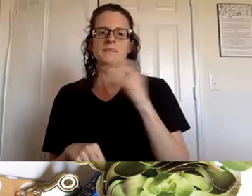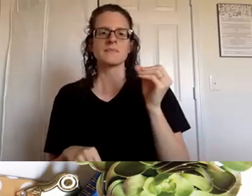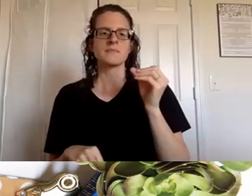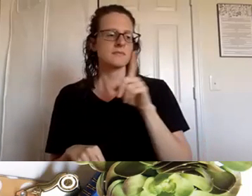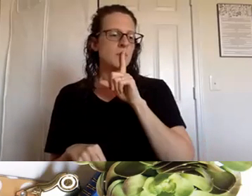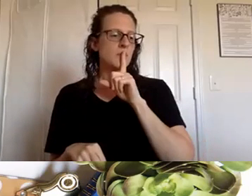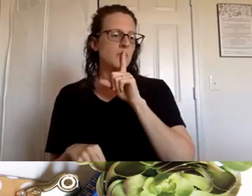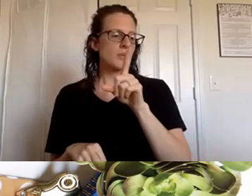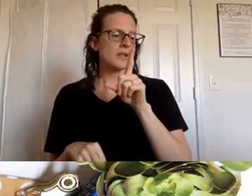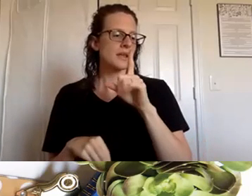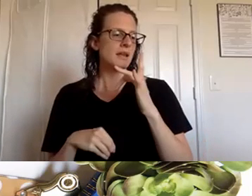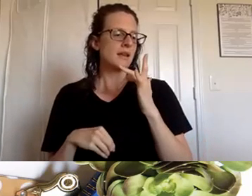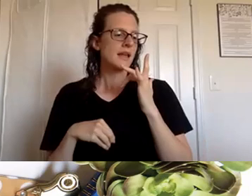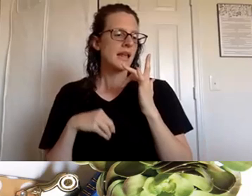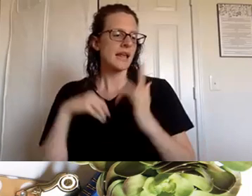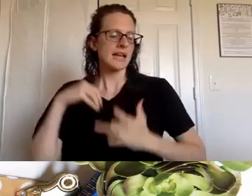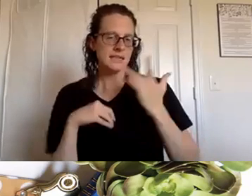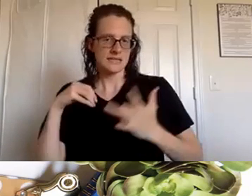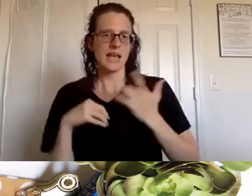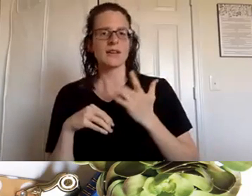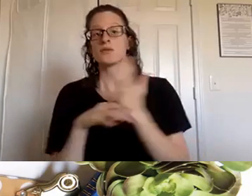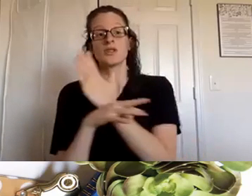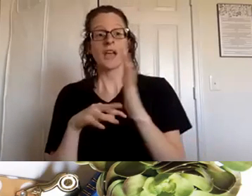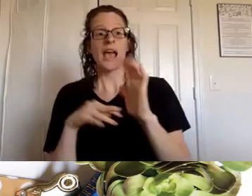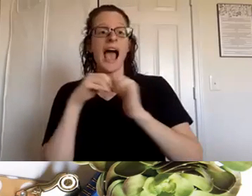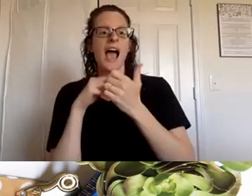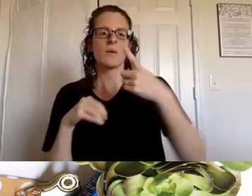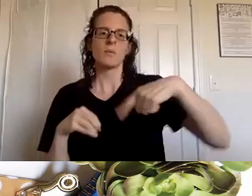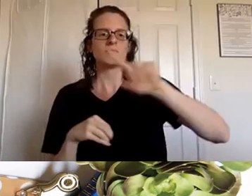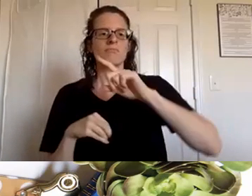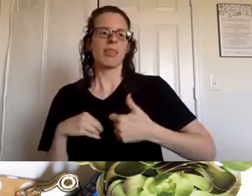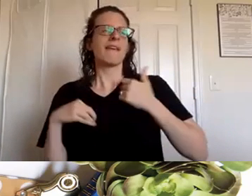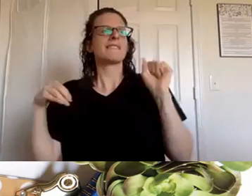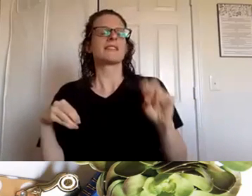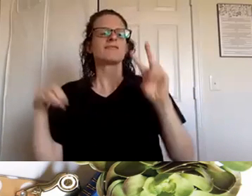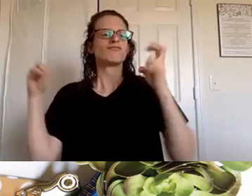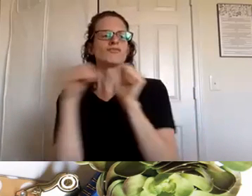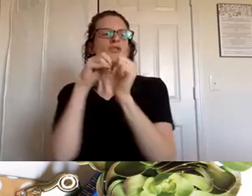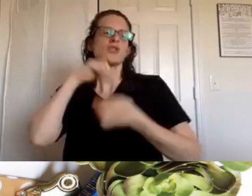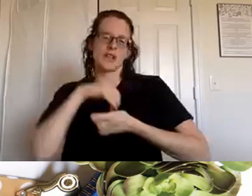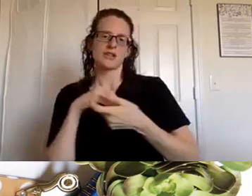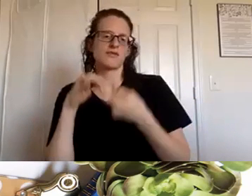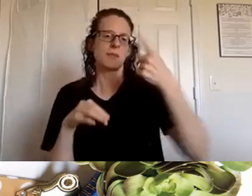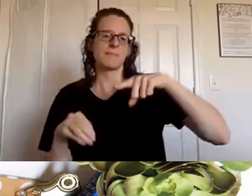excited to share how your life can change so